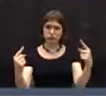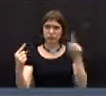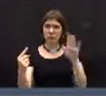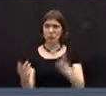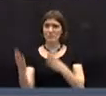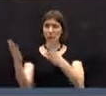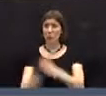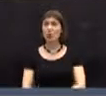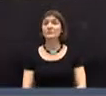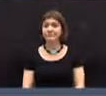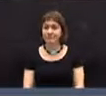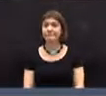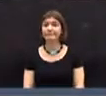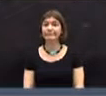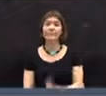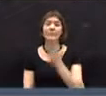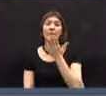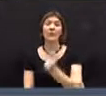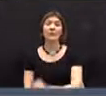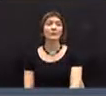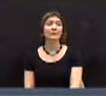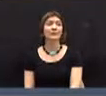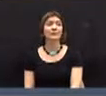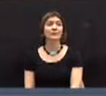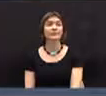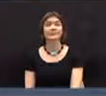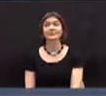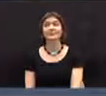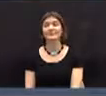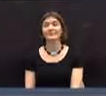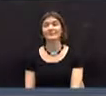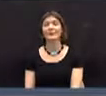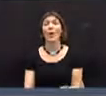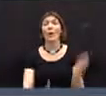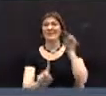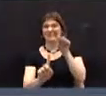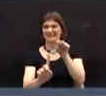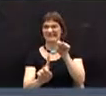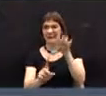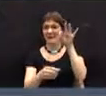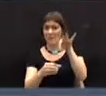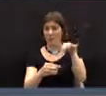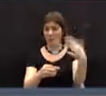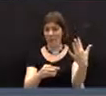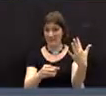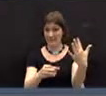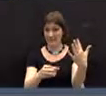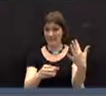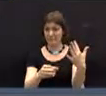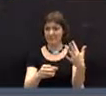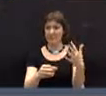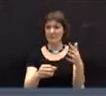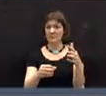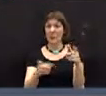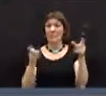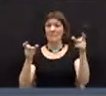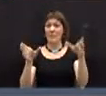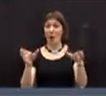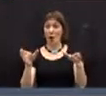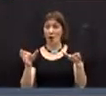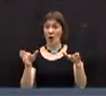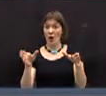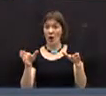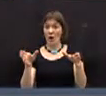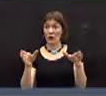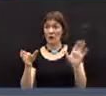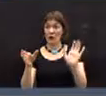this motion. Thank you. The question is, shall the moderator's, the